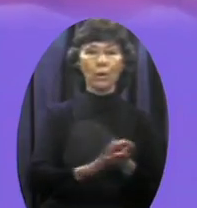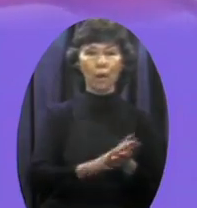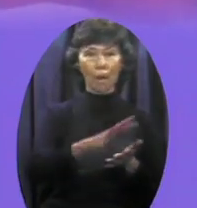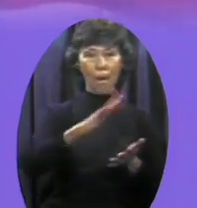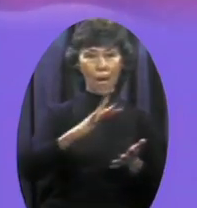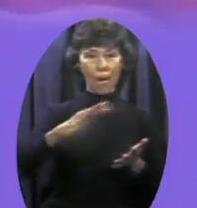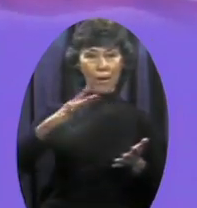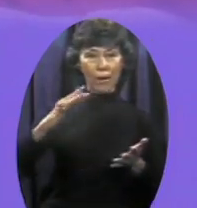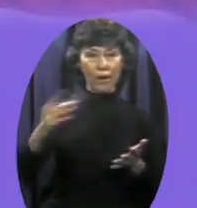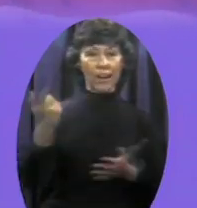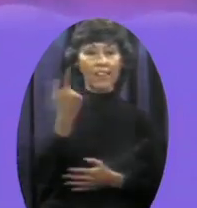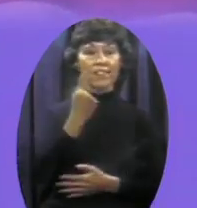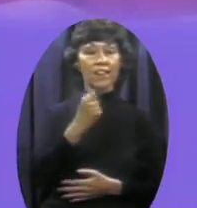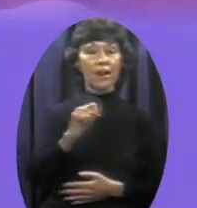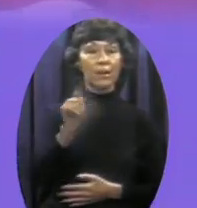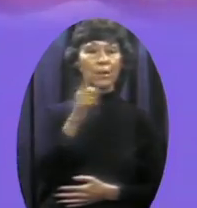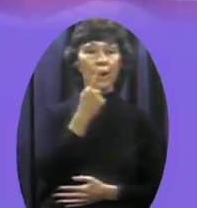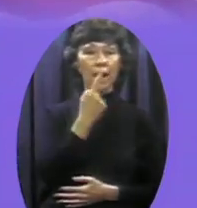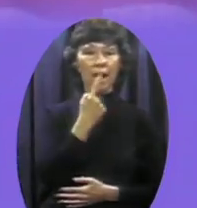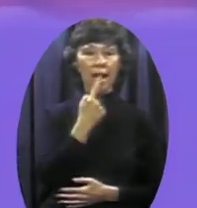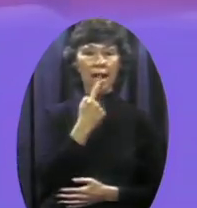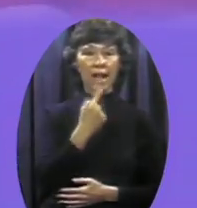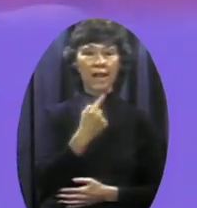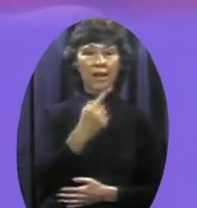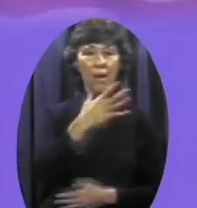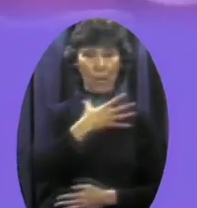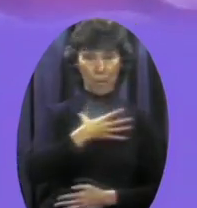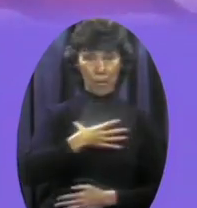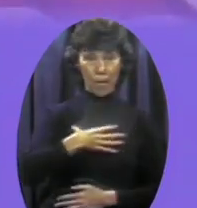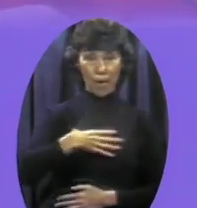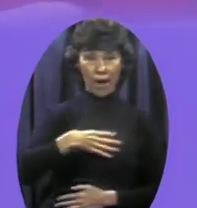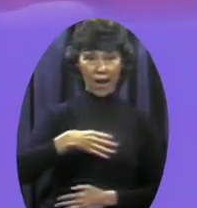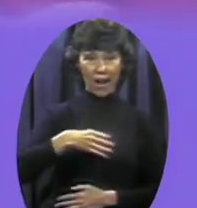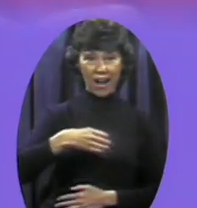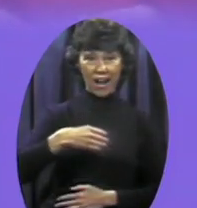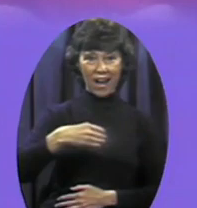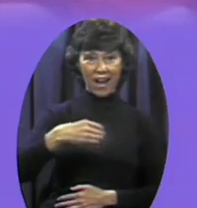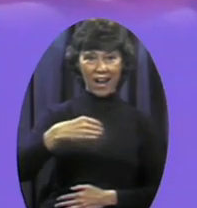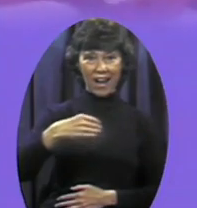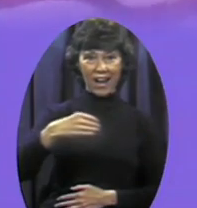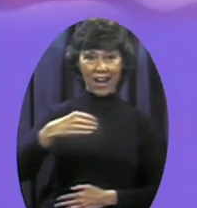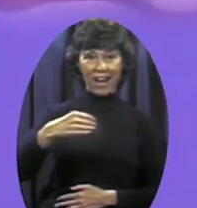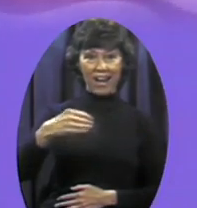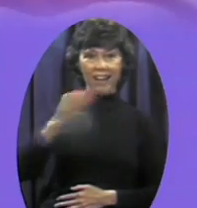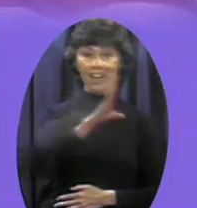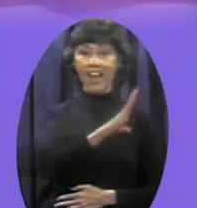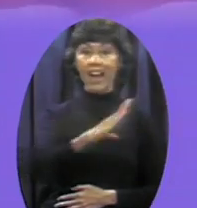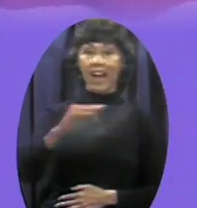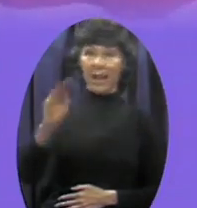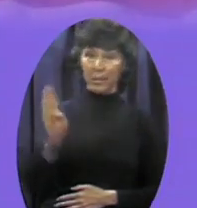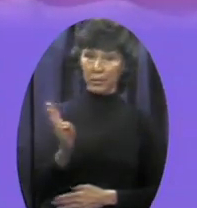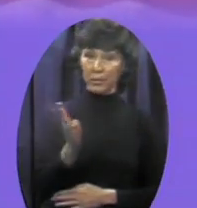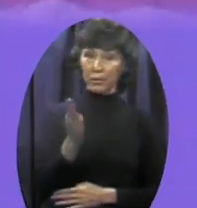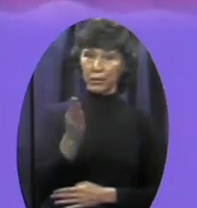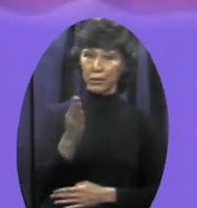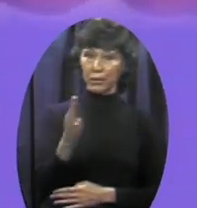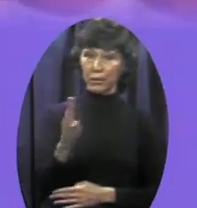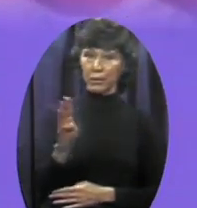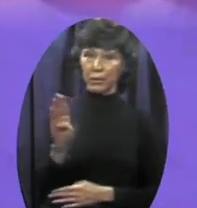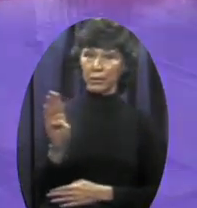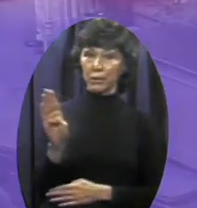¶ ¶ The red ¶ ¶ ¶ The white ¶ ¶ And